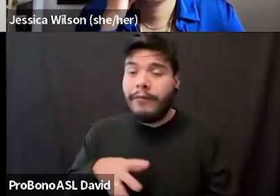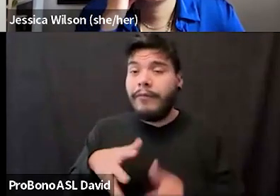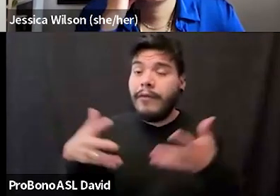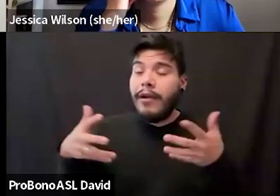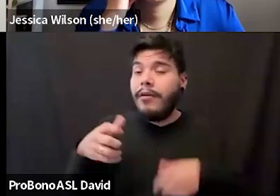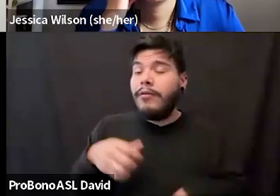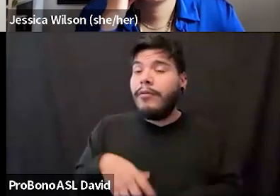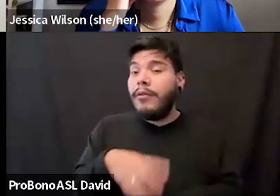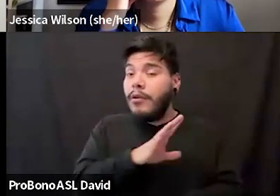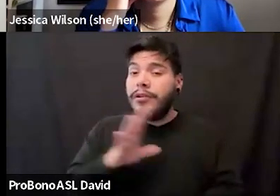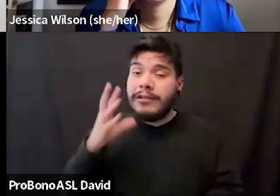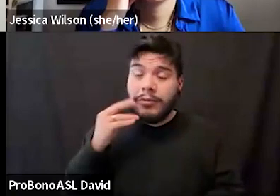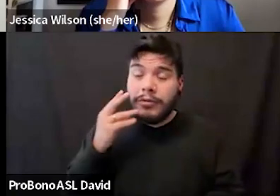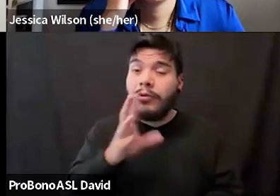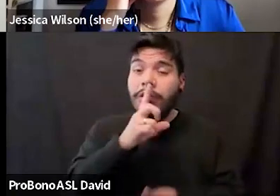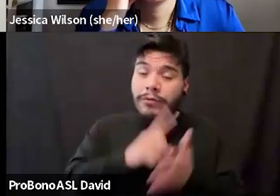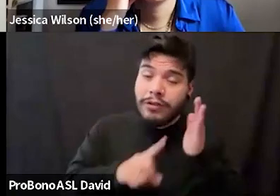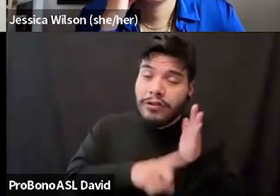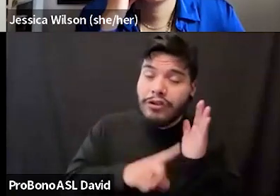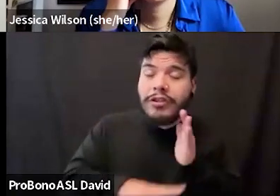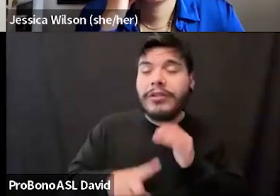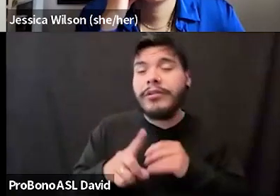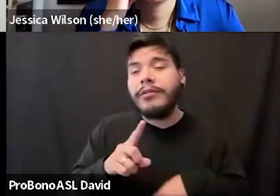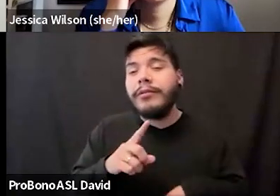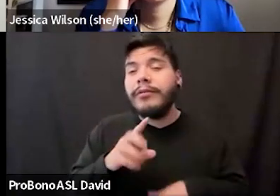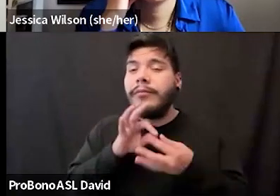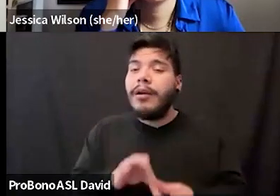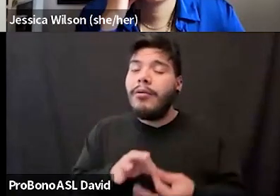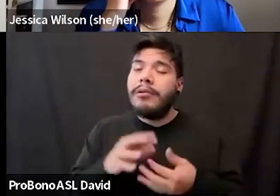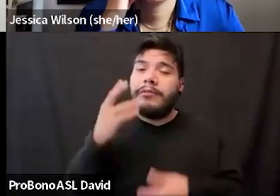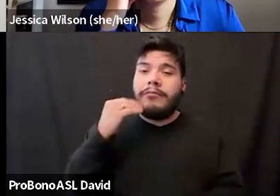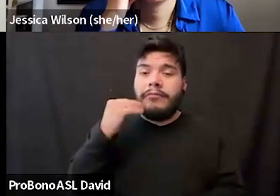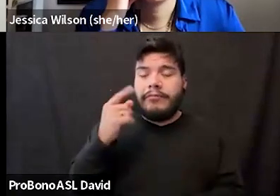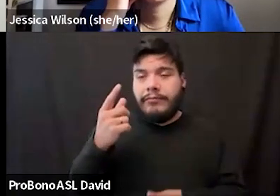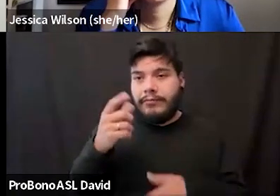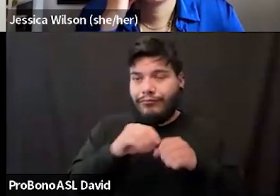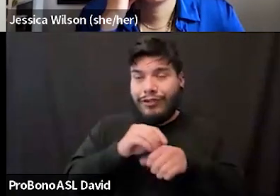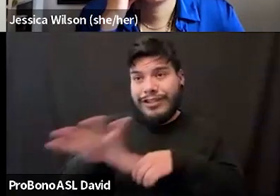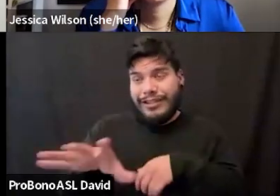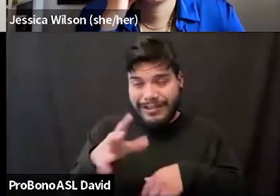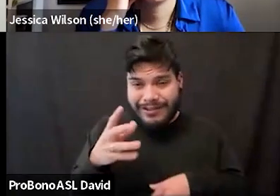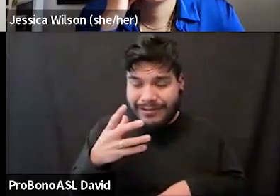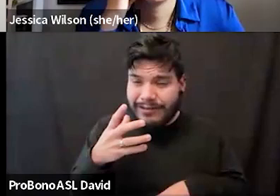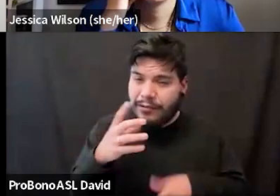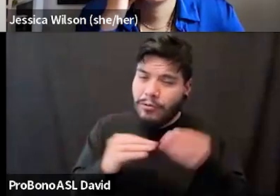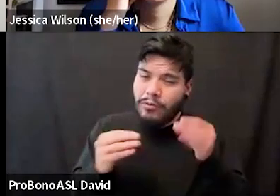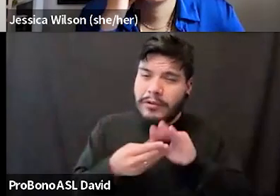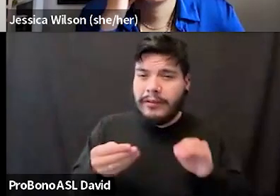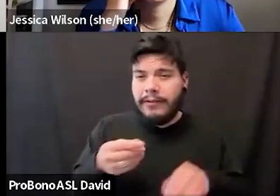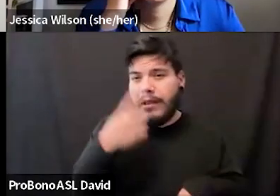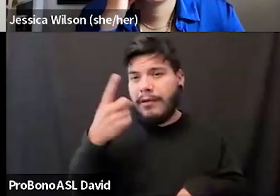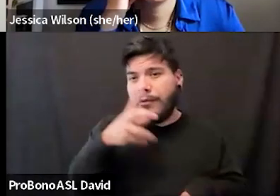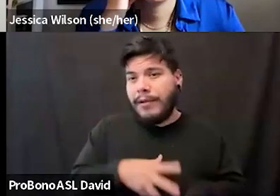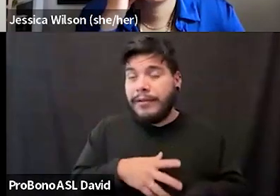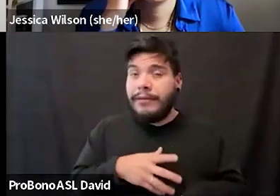in their bodies or their research about, um, you know, about the experiences and the projections and the stories of black women. Everyone